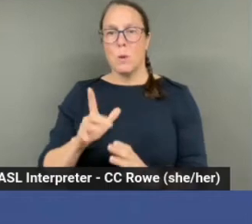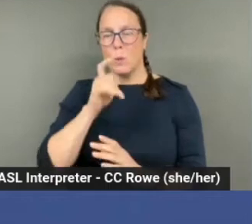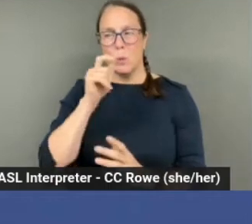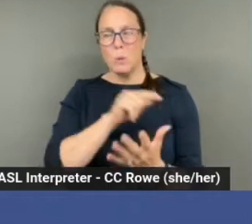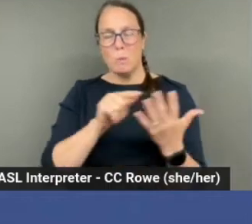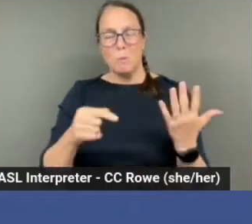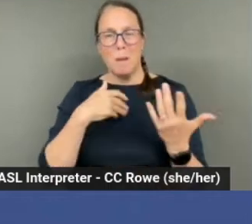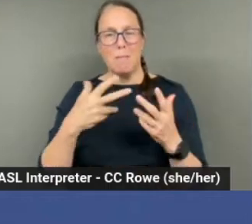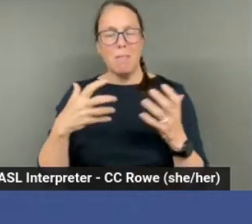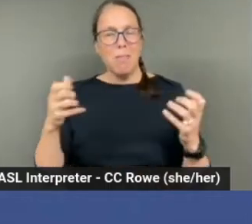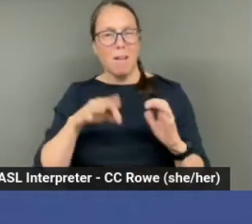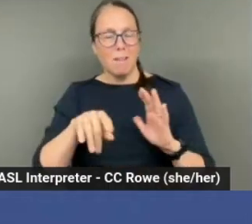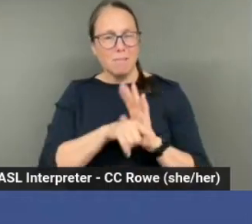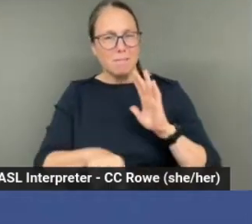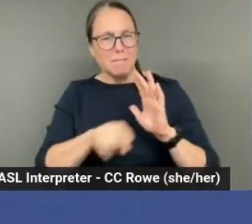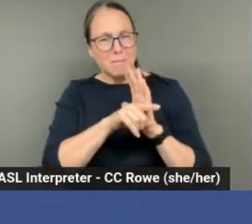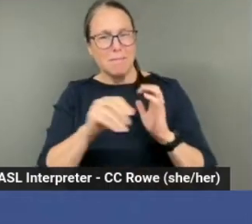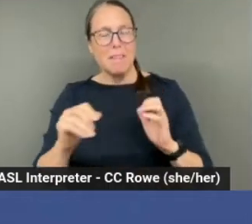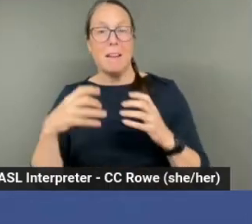from healthcare providers.